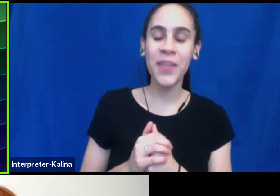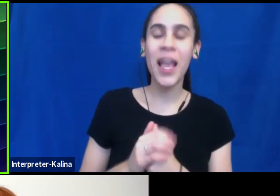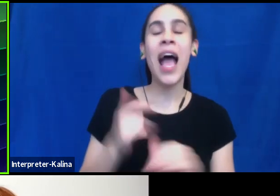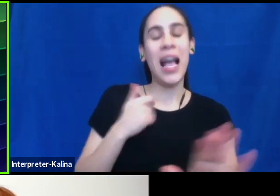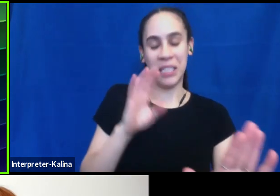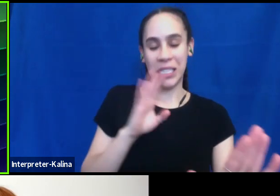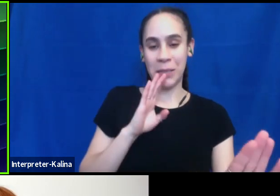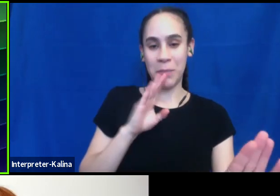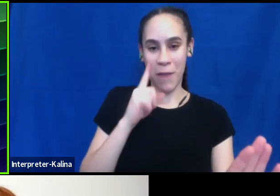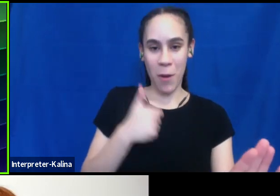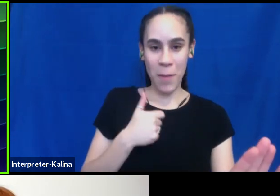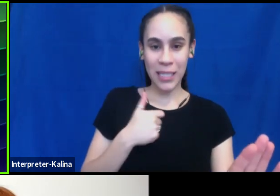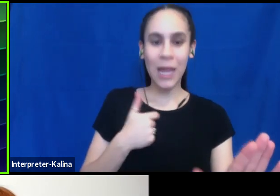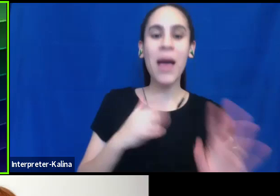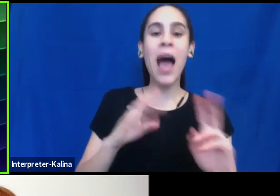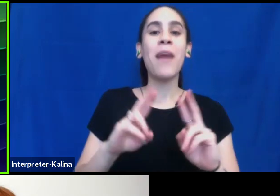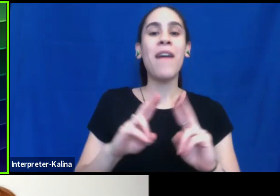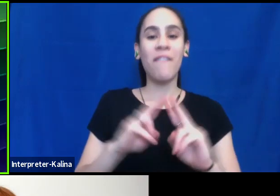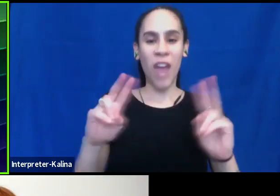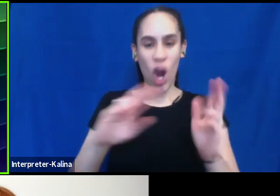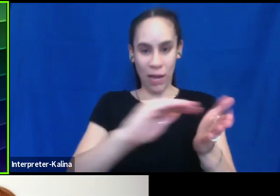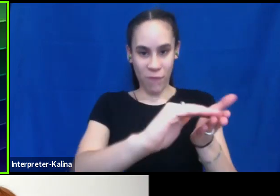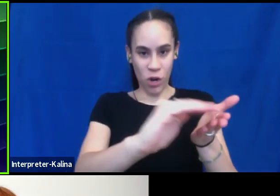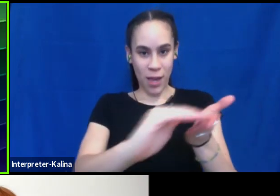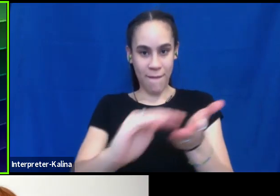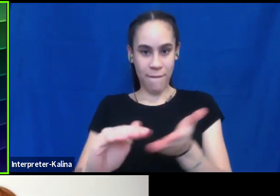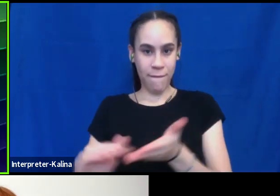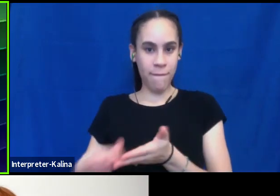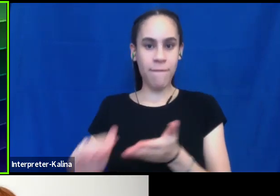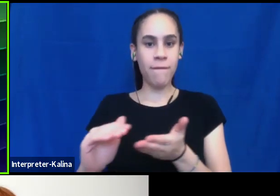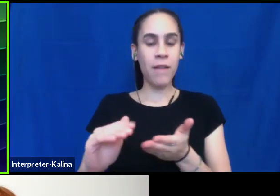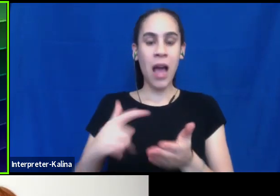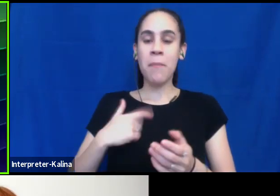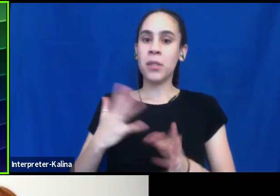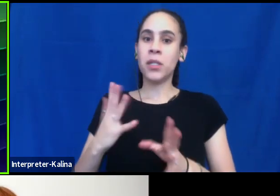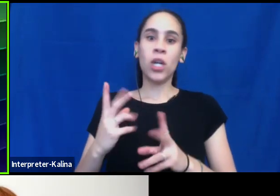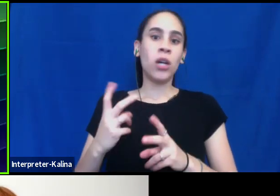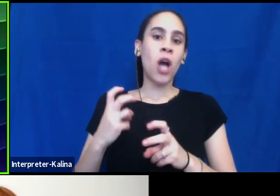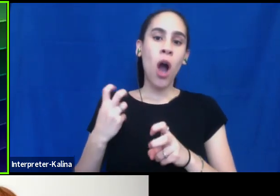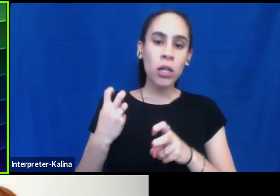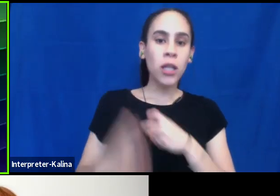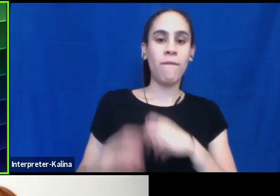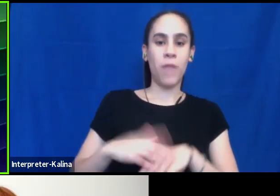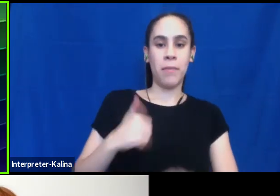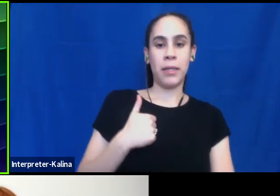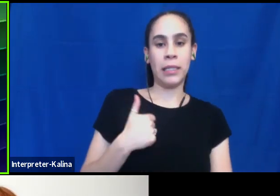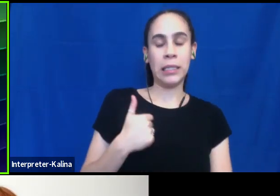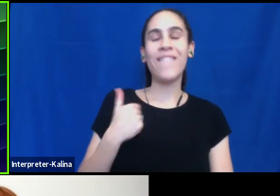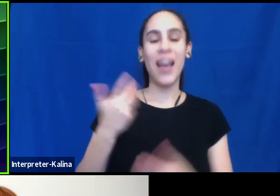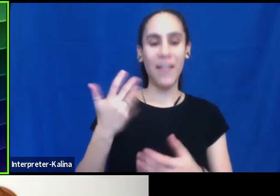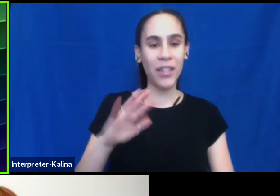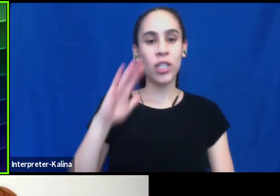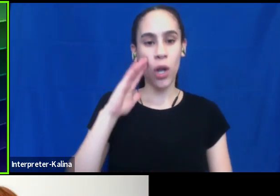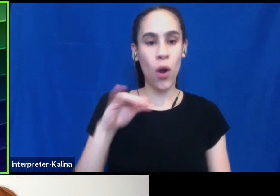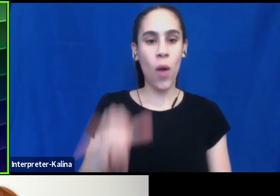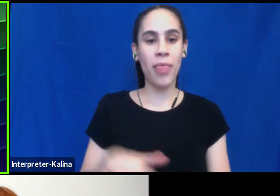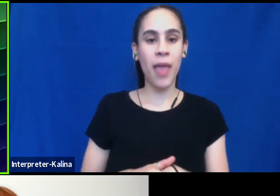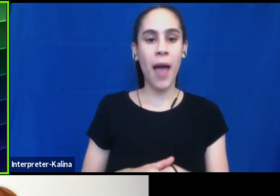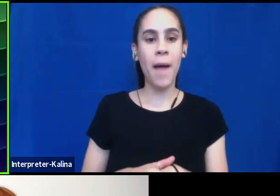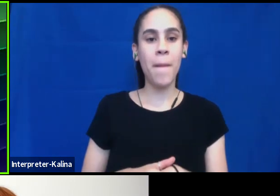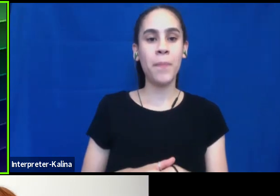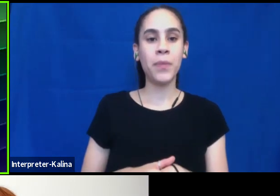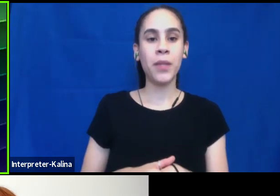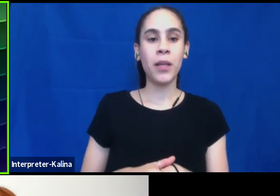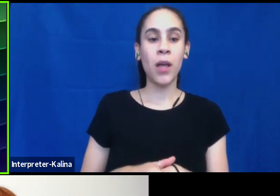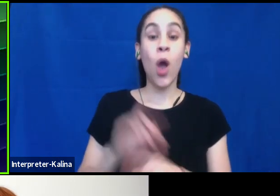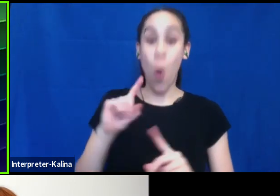I'm very, very, very forgiving of other people and I'm really, really hard on myself. And I know that. And so, you know, not if, but